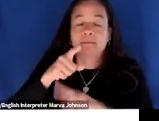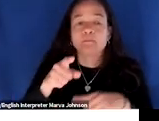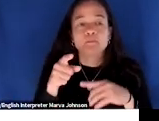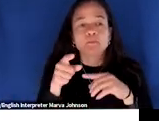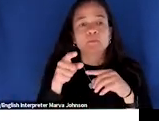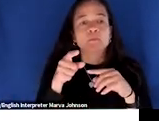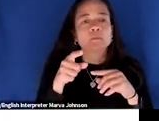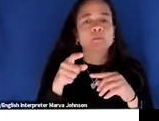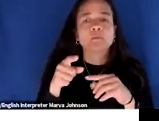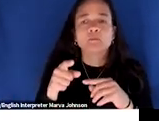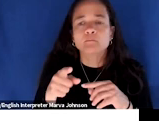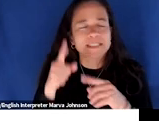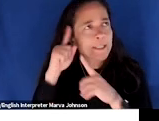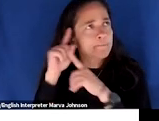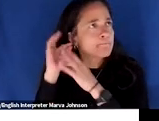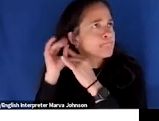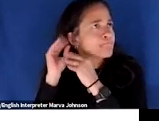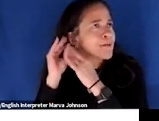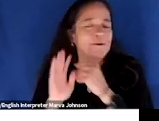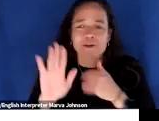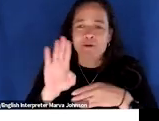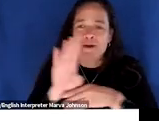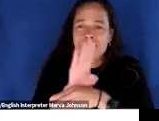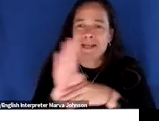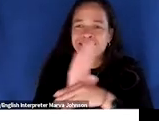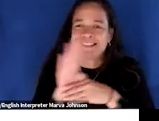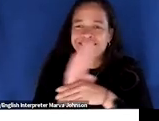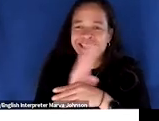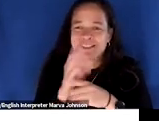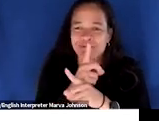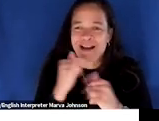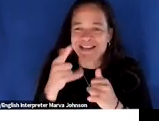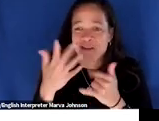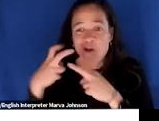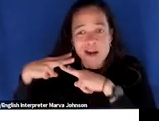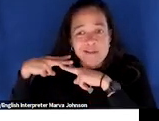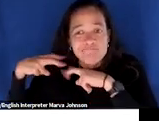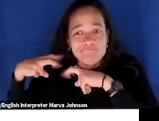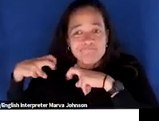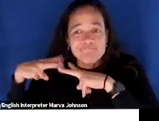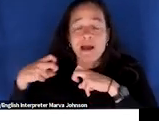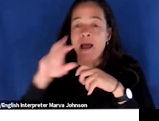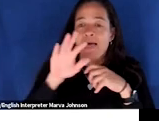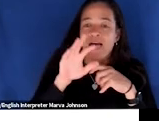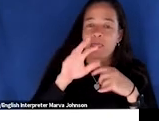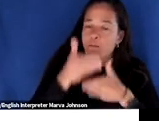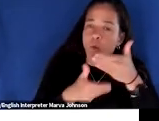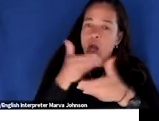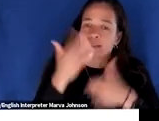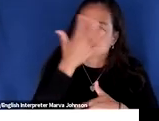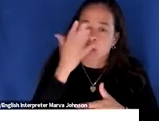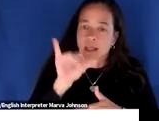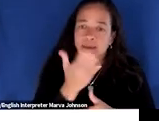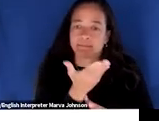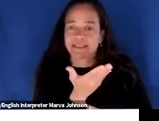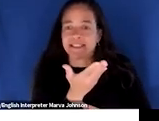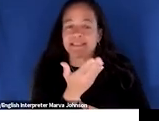some of the habits in your own organization right now just as a little thought experiment or if you're taking notes the process you would go through would look like this you would